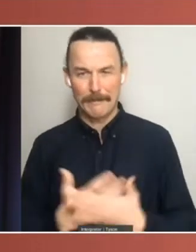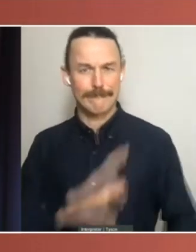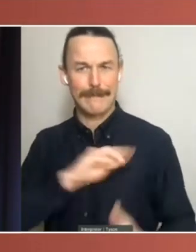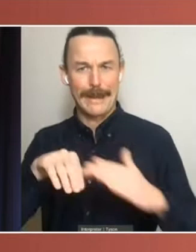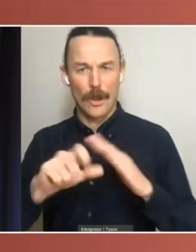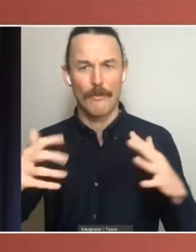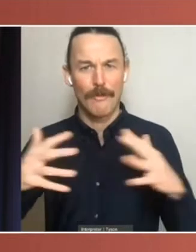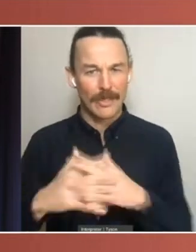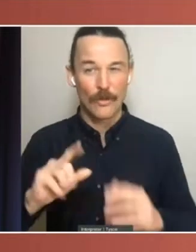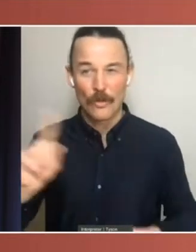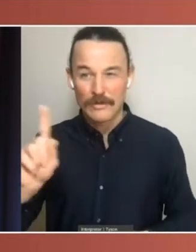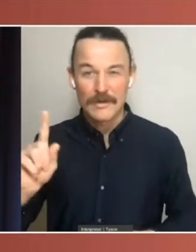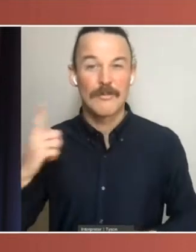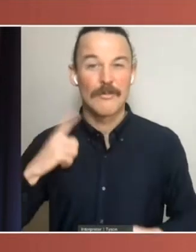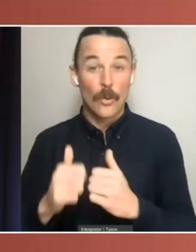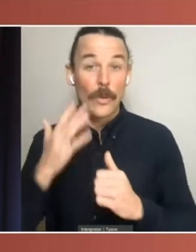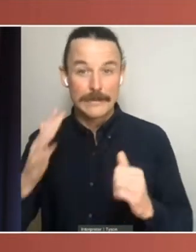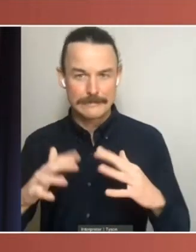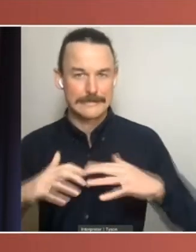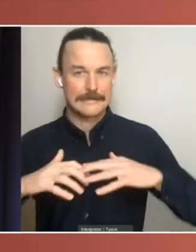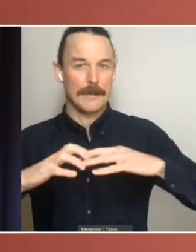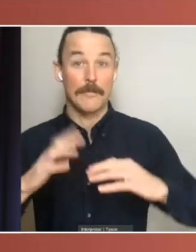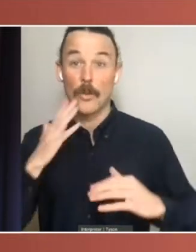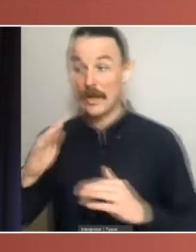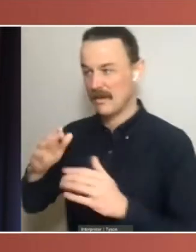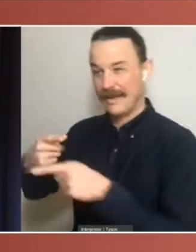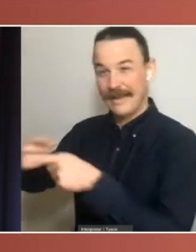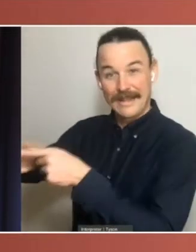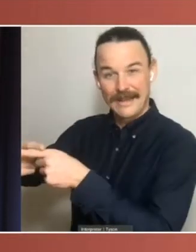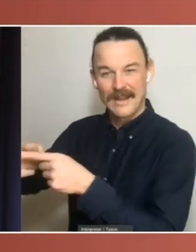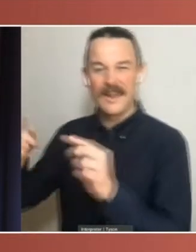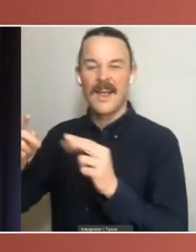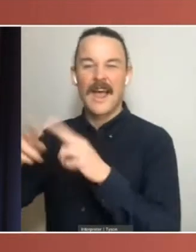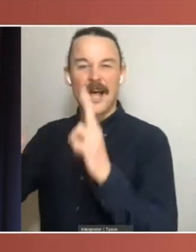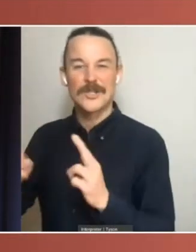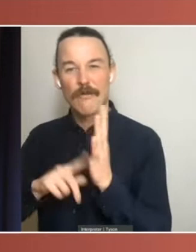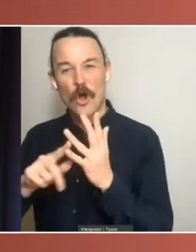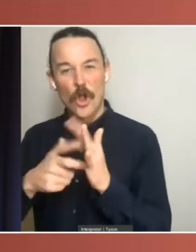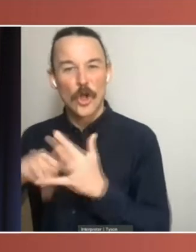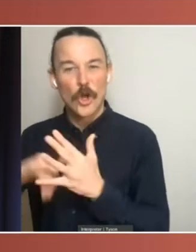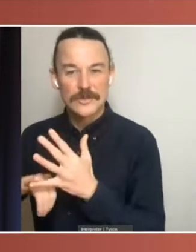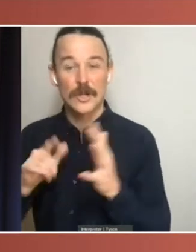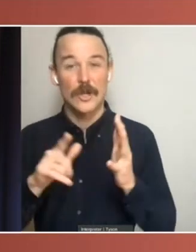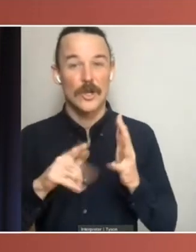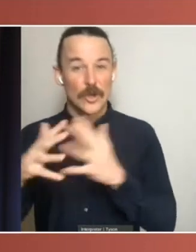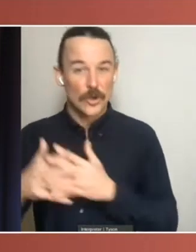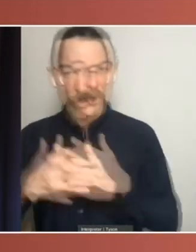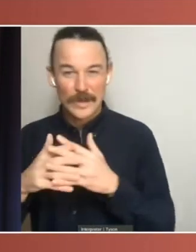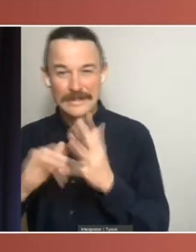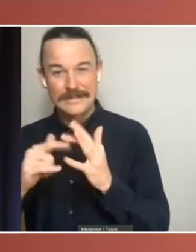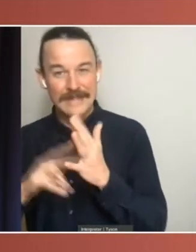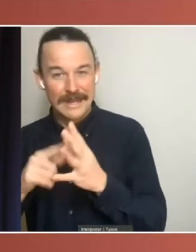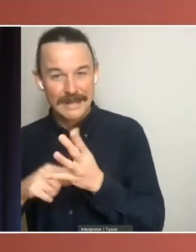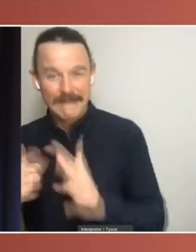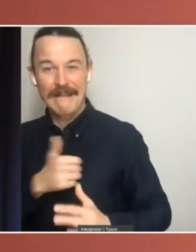time of drafting had the UK House of Lords, the US Senate, and the Canadian Senate to draw on their models. Alfred